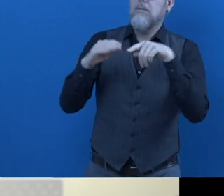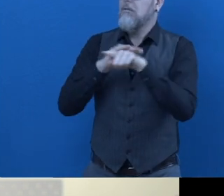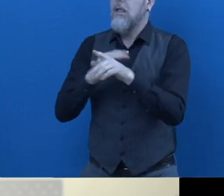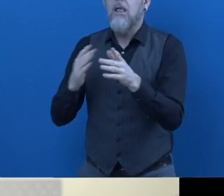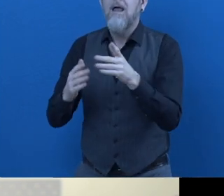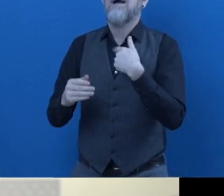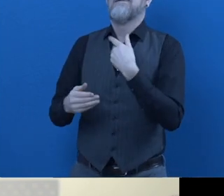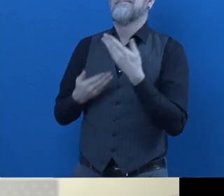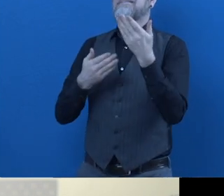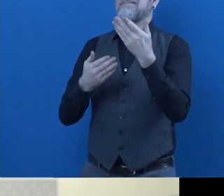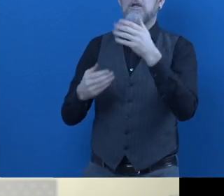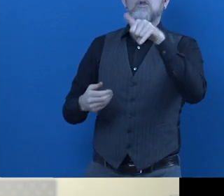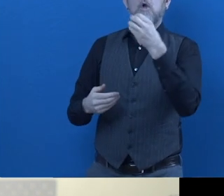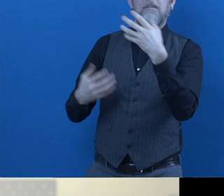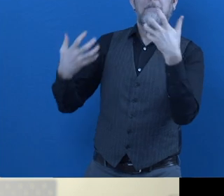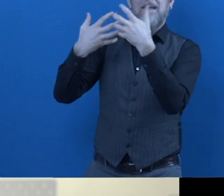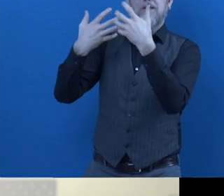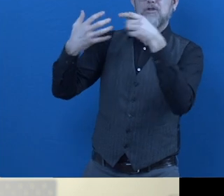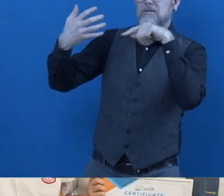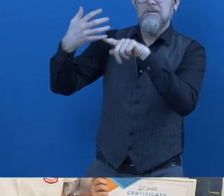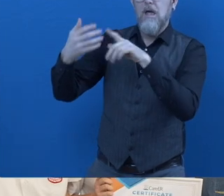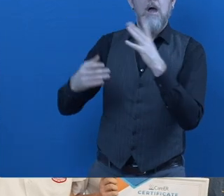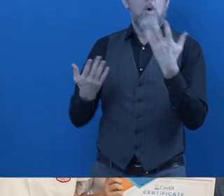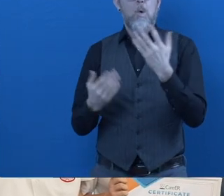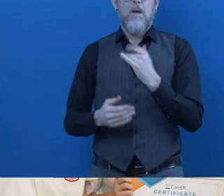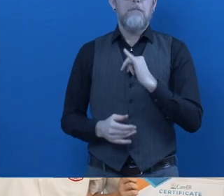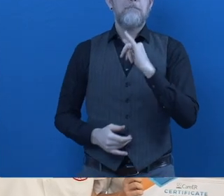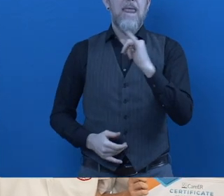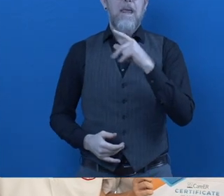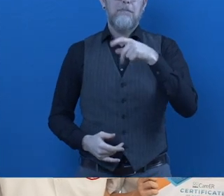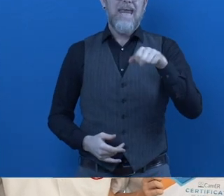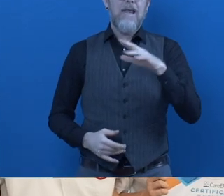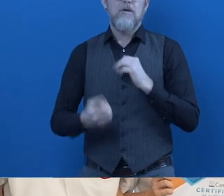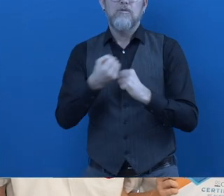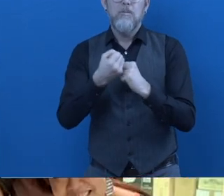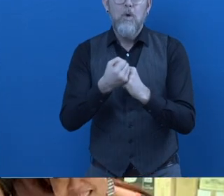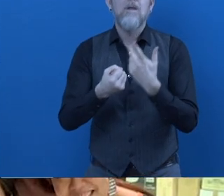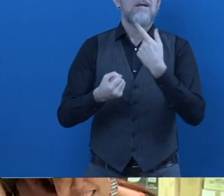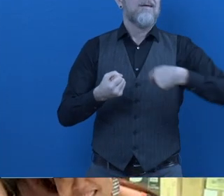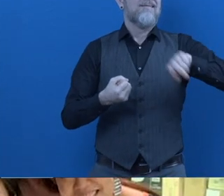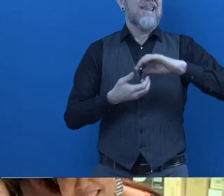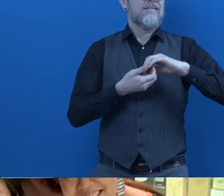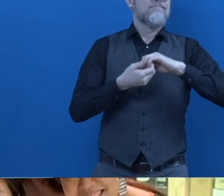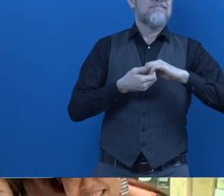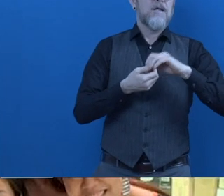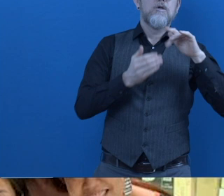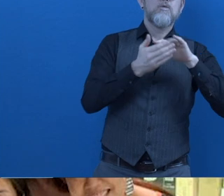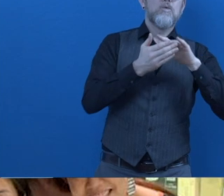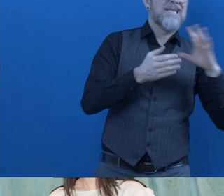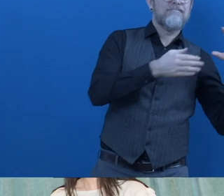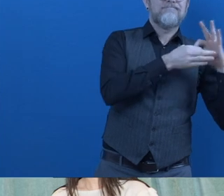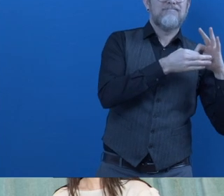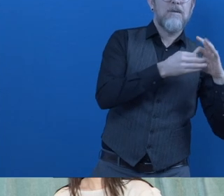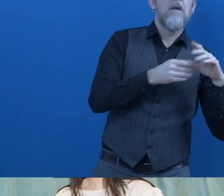a peer support network as a student union and alumni union. We are leading by a group of staff with and without disability